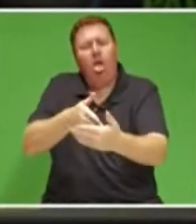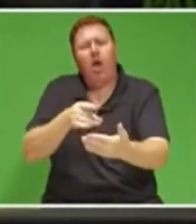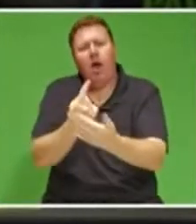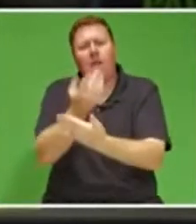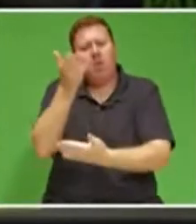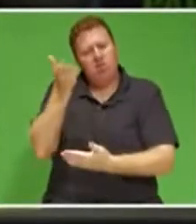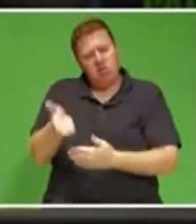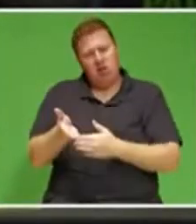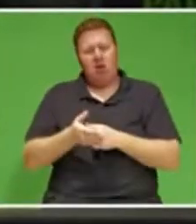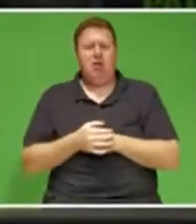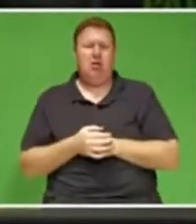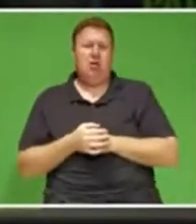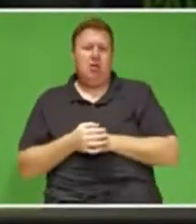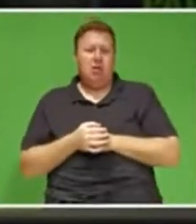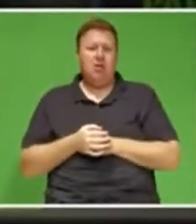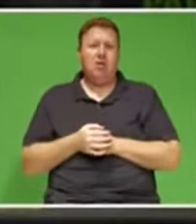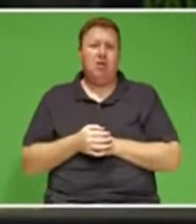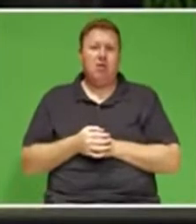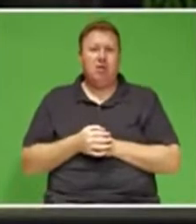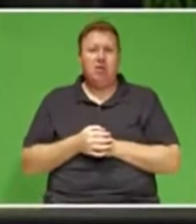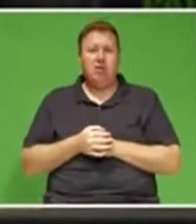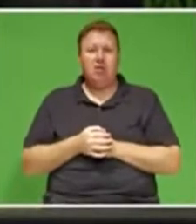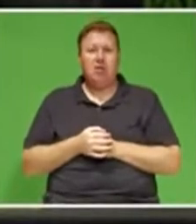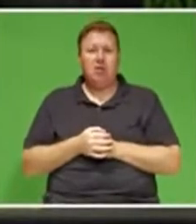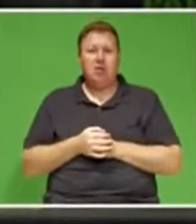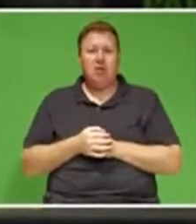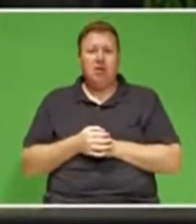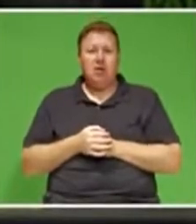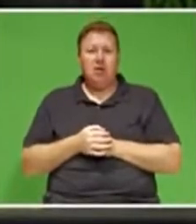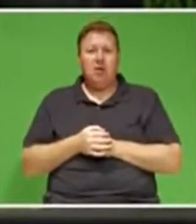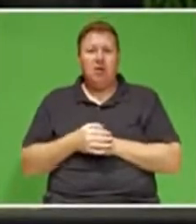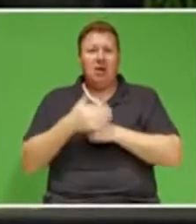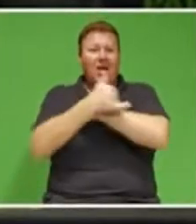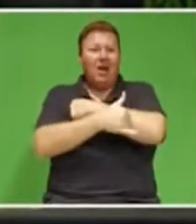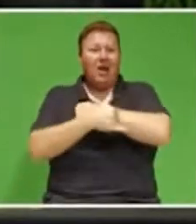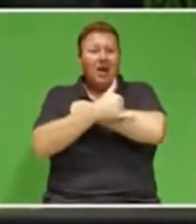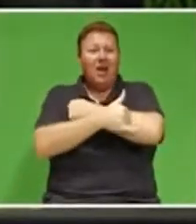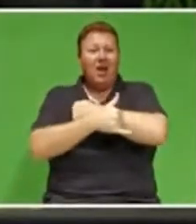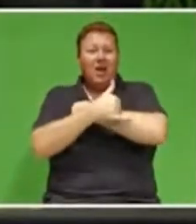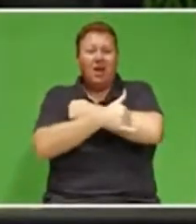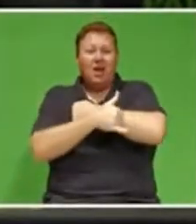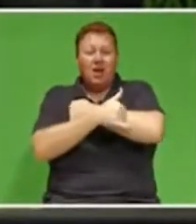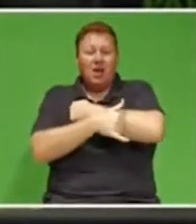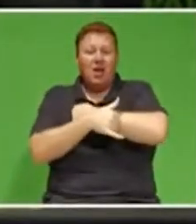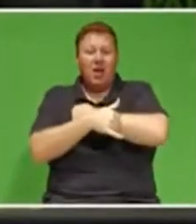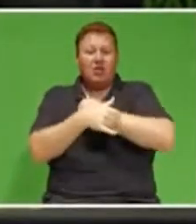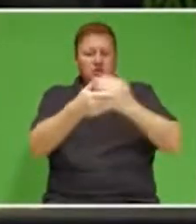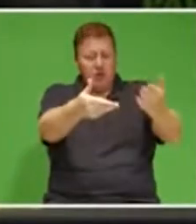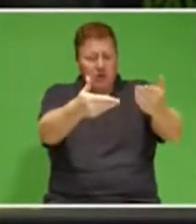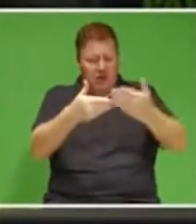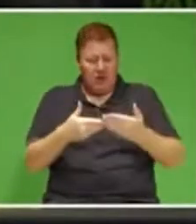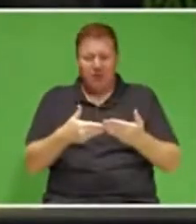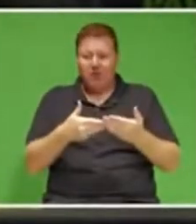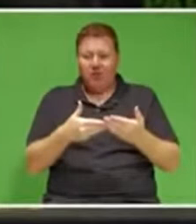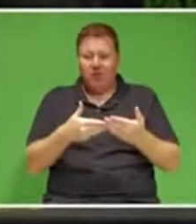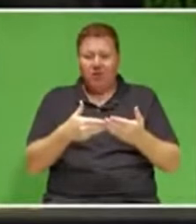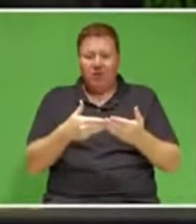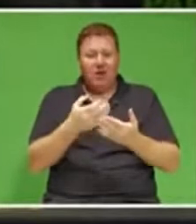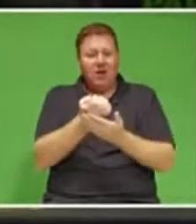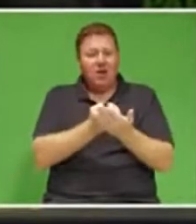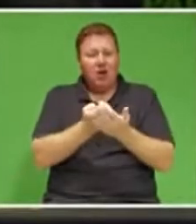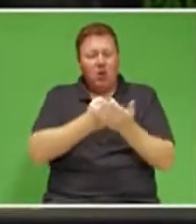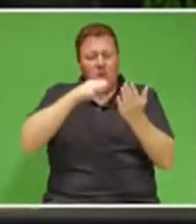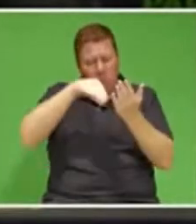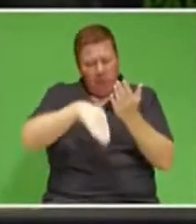We inherited a state hollowed out by corruption and malfeasance and an economy in steep